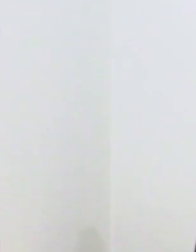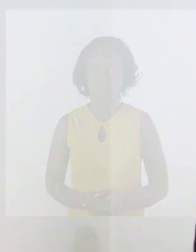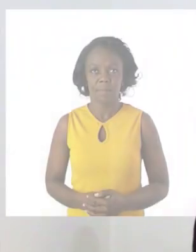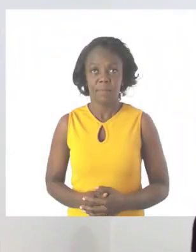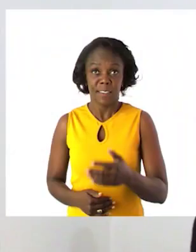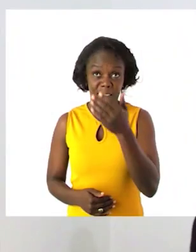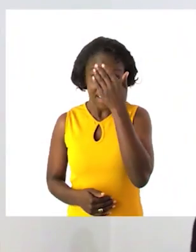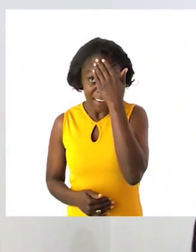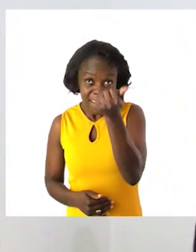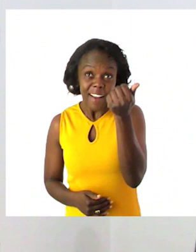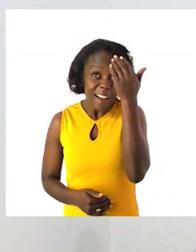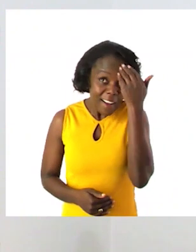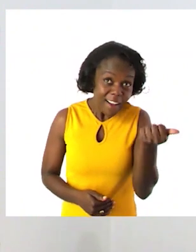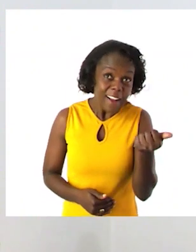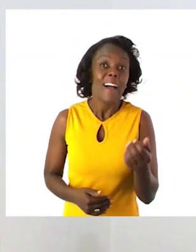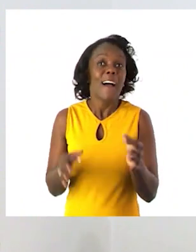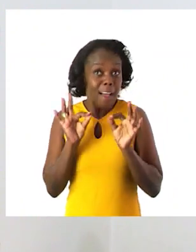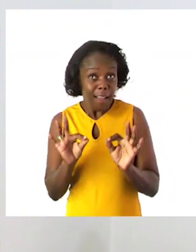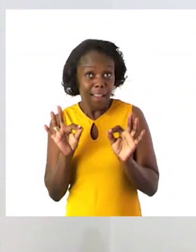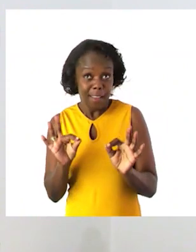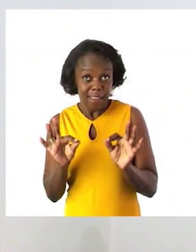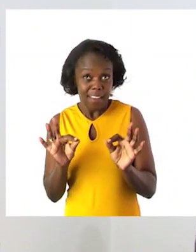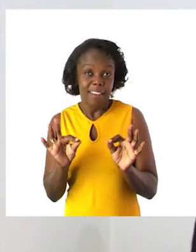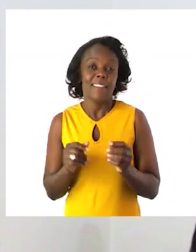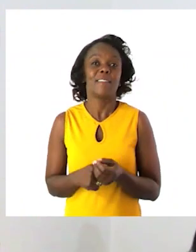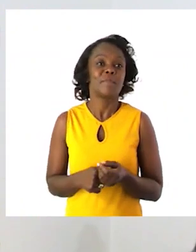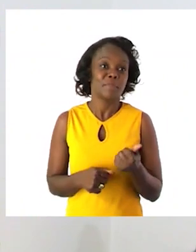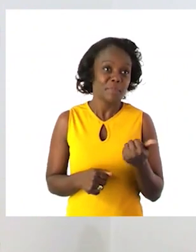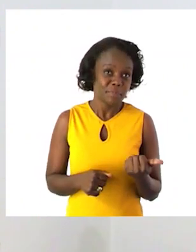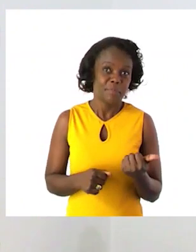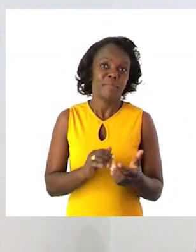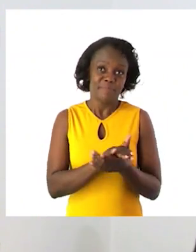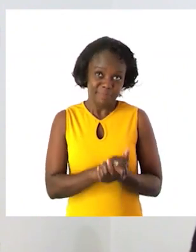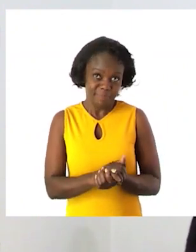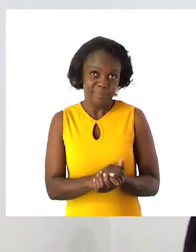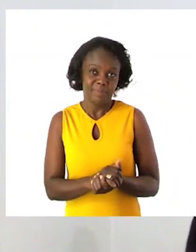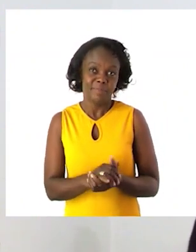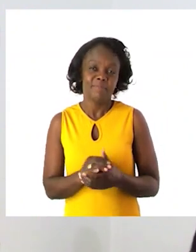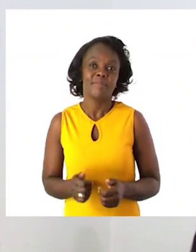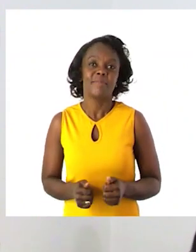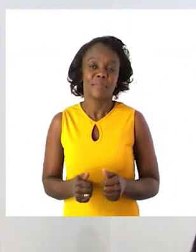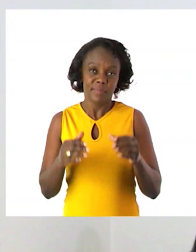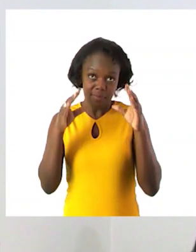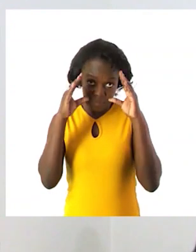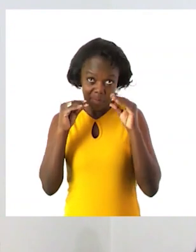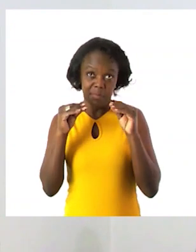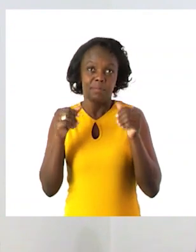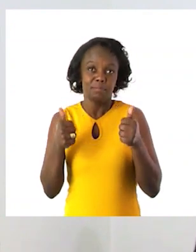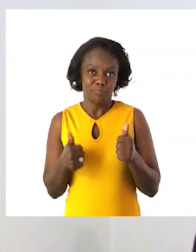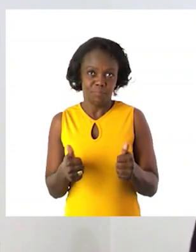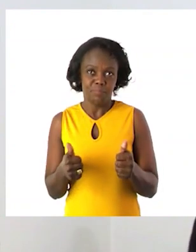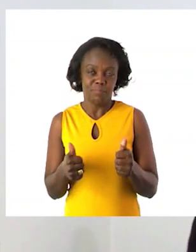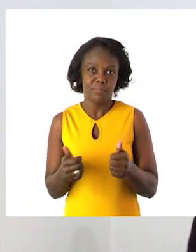Good morning children. Good morning my friend. I hope you have slept well last night. Welcome to my